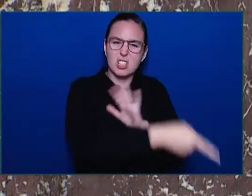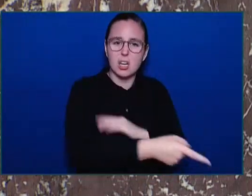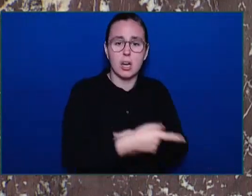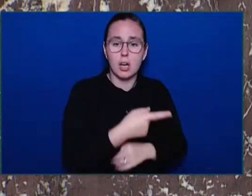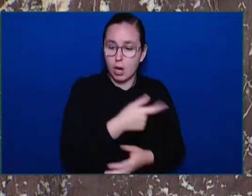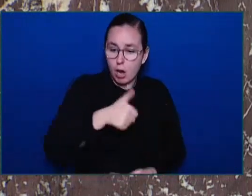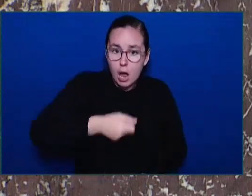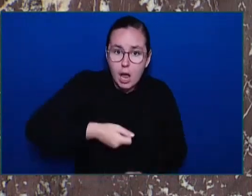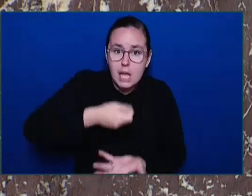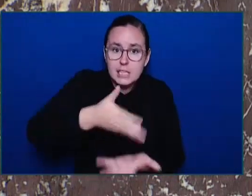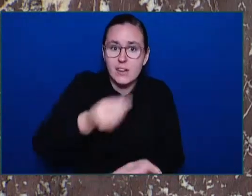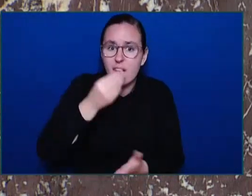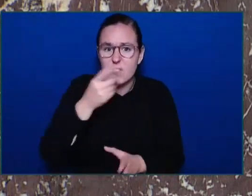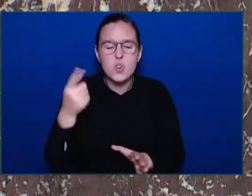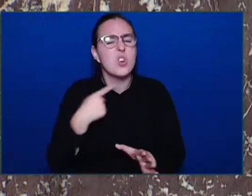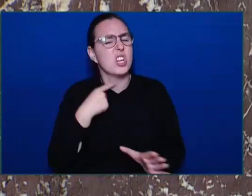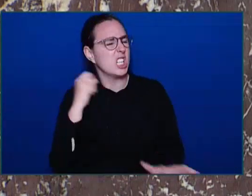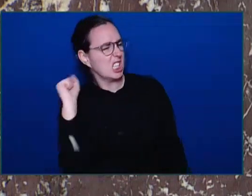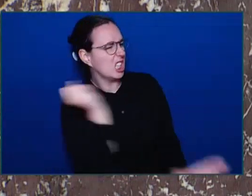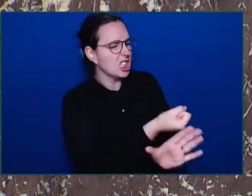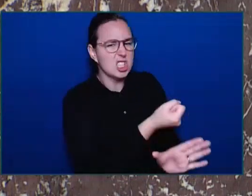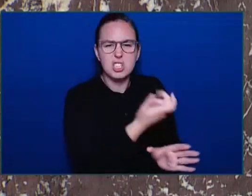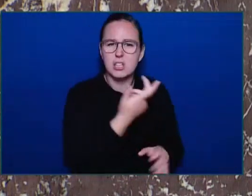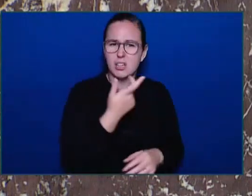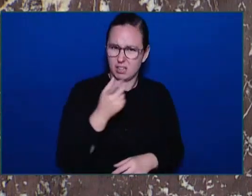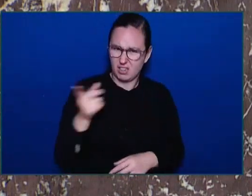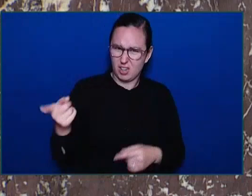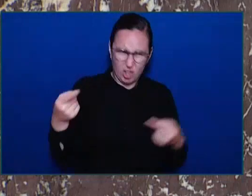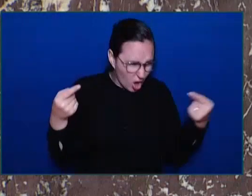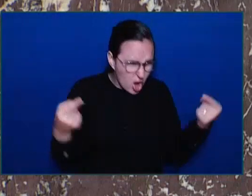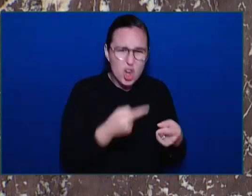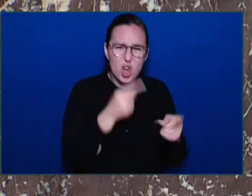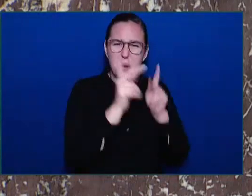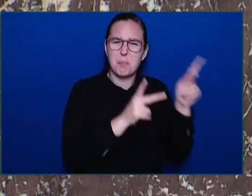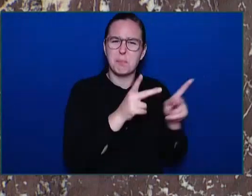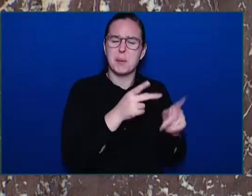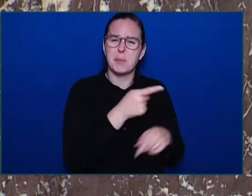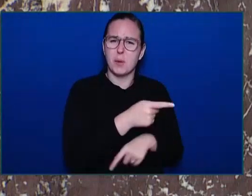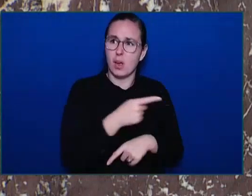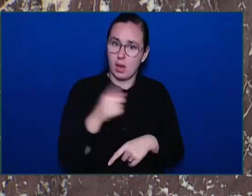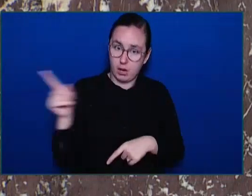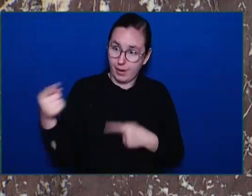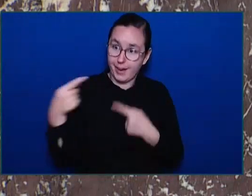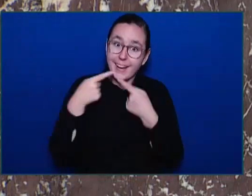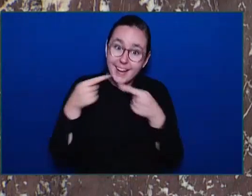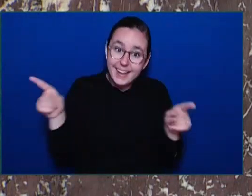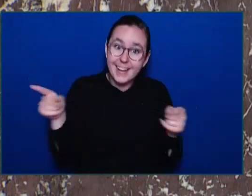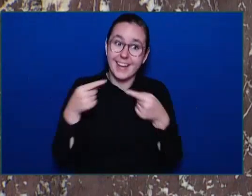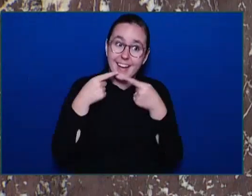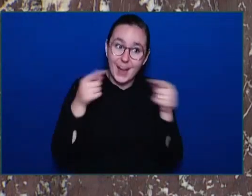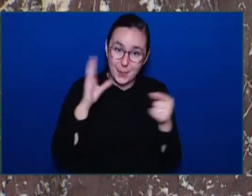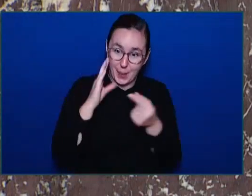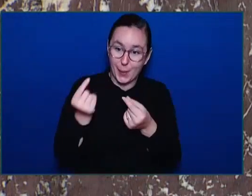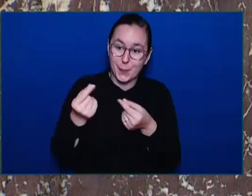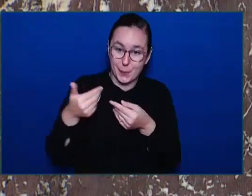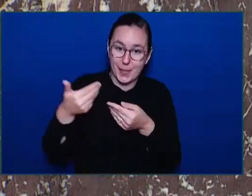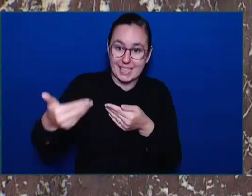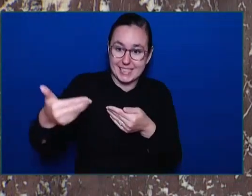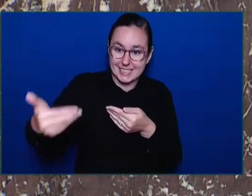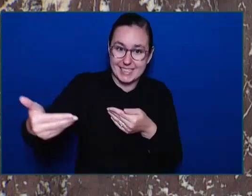announcement after announcement and initiative announcements. And you know what? It's results and what people see that actually matter.